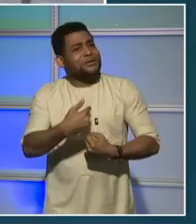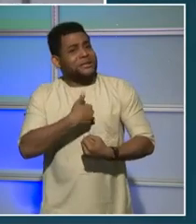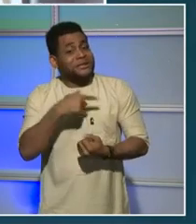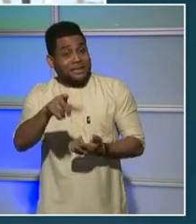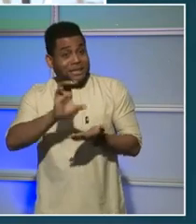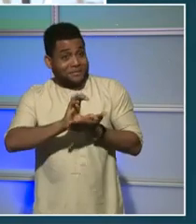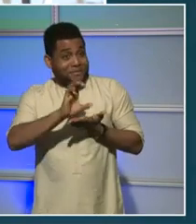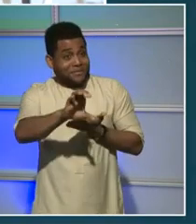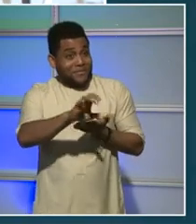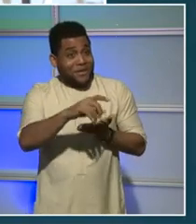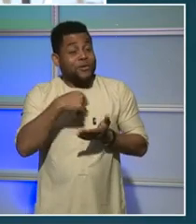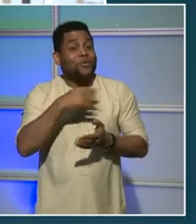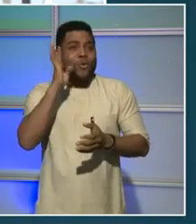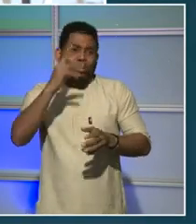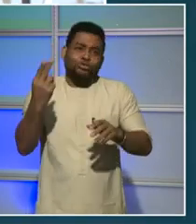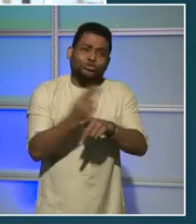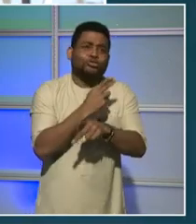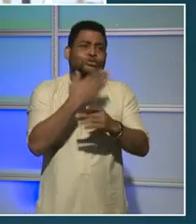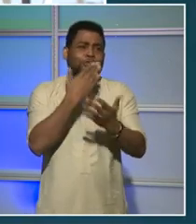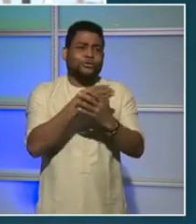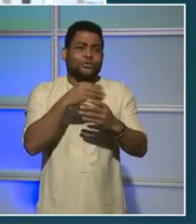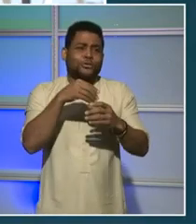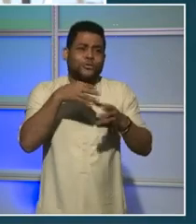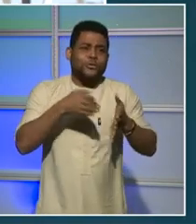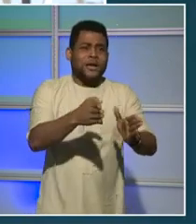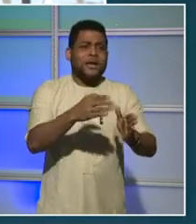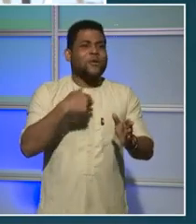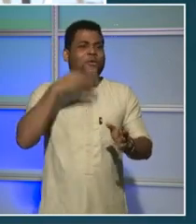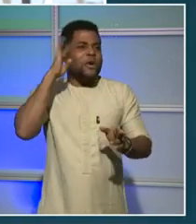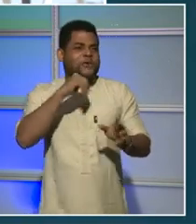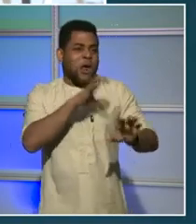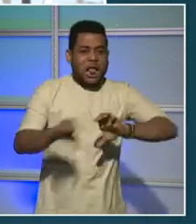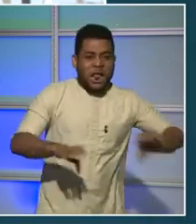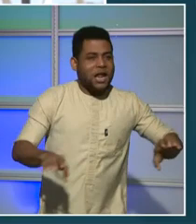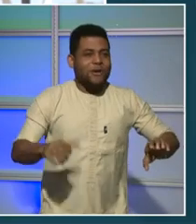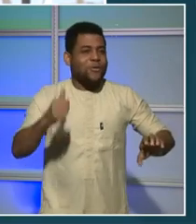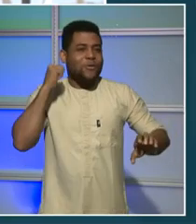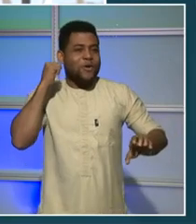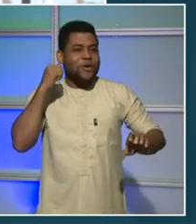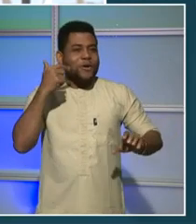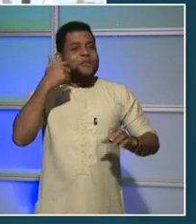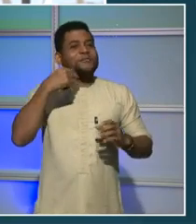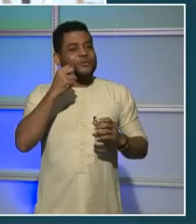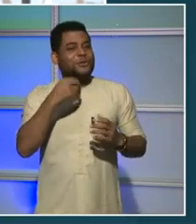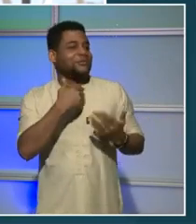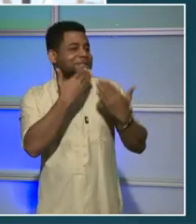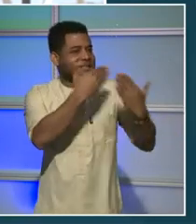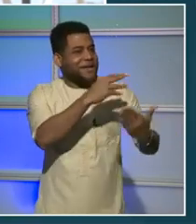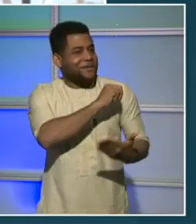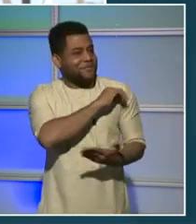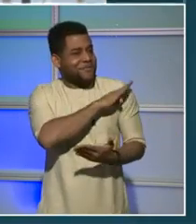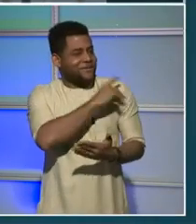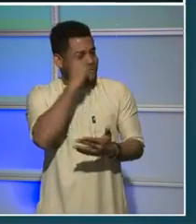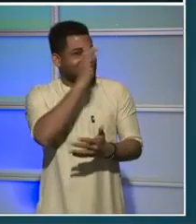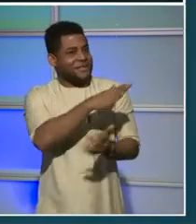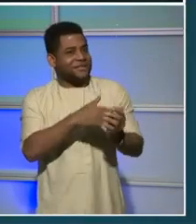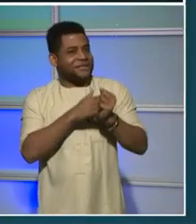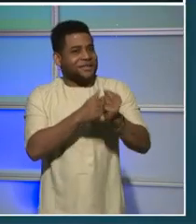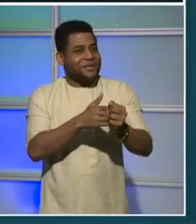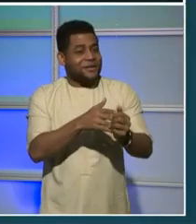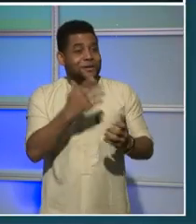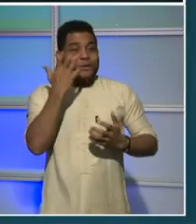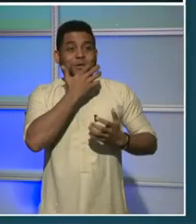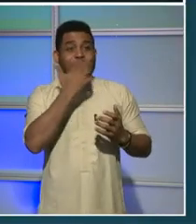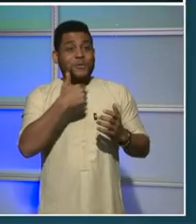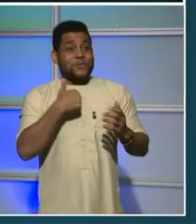good use, not like those other clusters, because thanks to Mayor Bowser's leadership, we have some big plans in three key